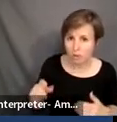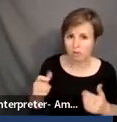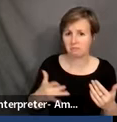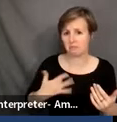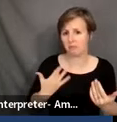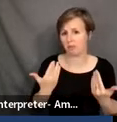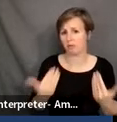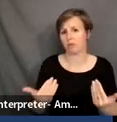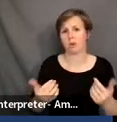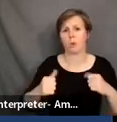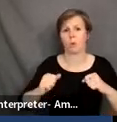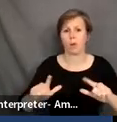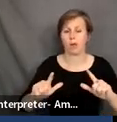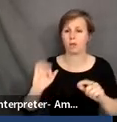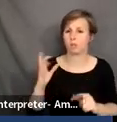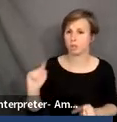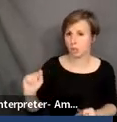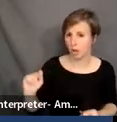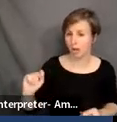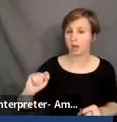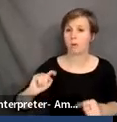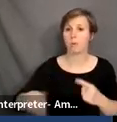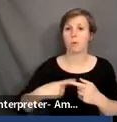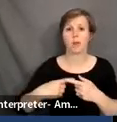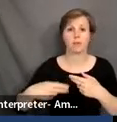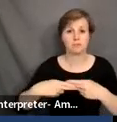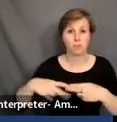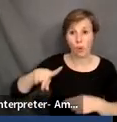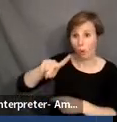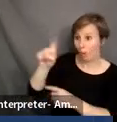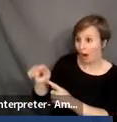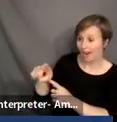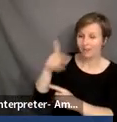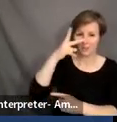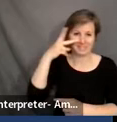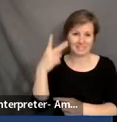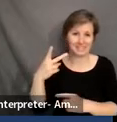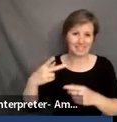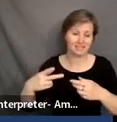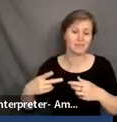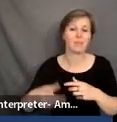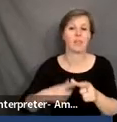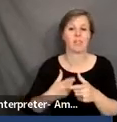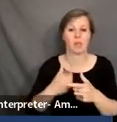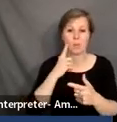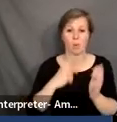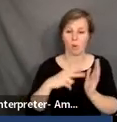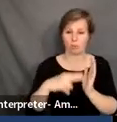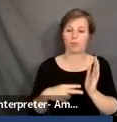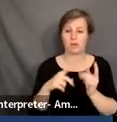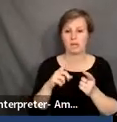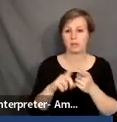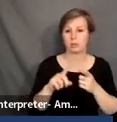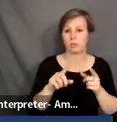question into the chat. When we reach the slide that has a big question mark on it, your questions will then be read to the